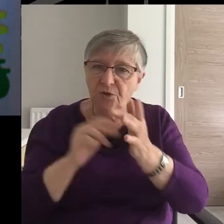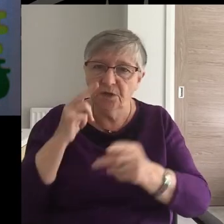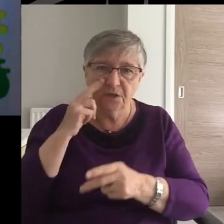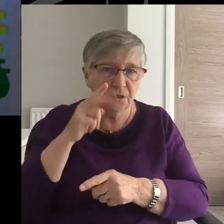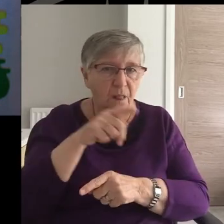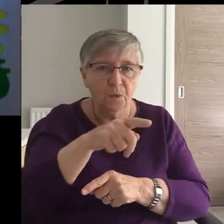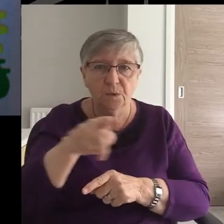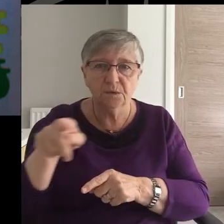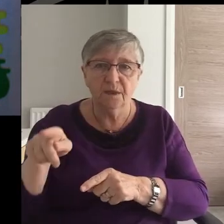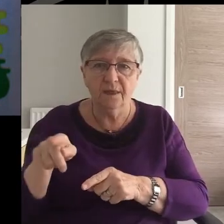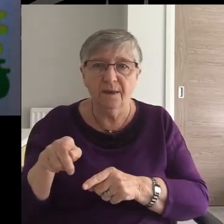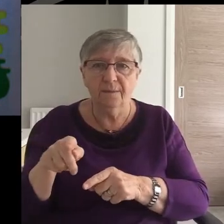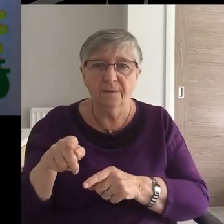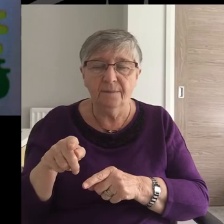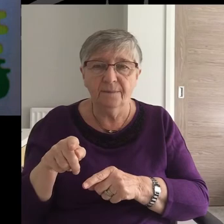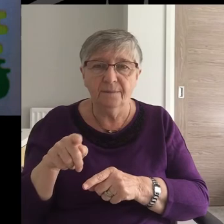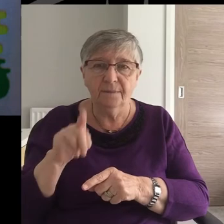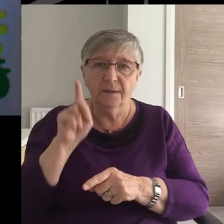eyes,